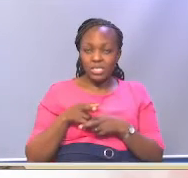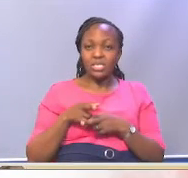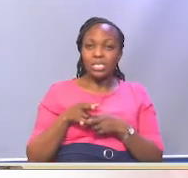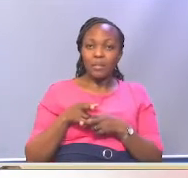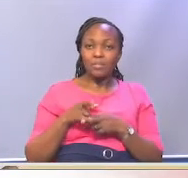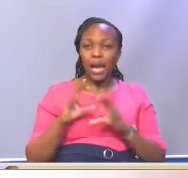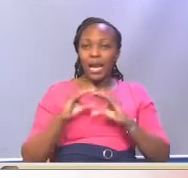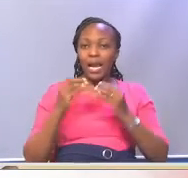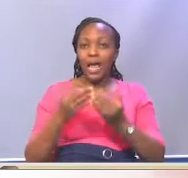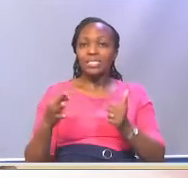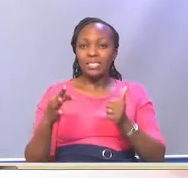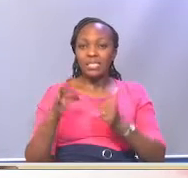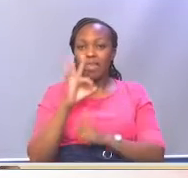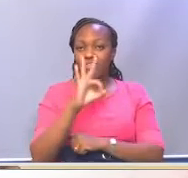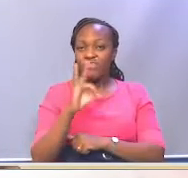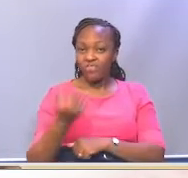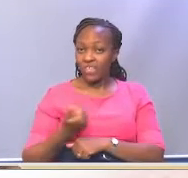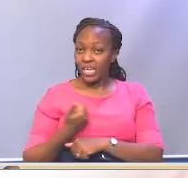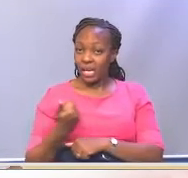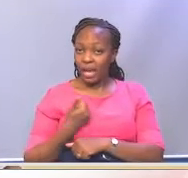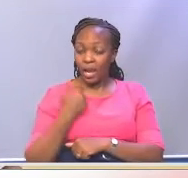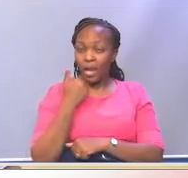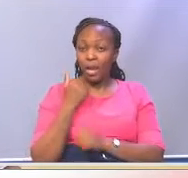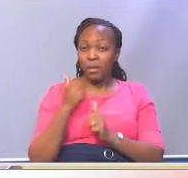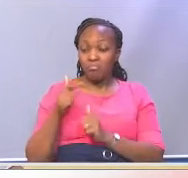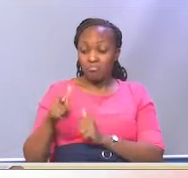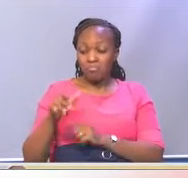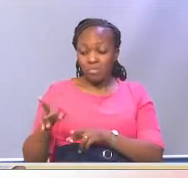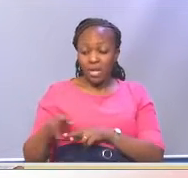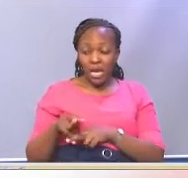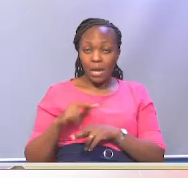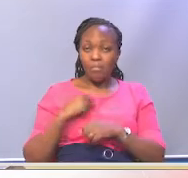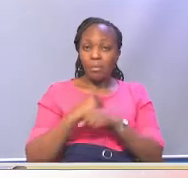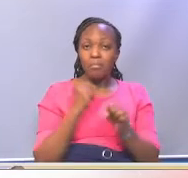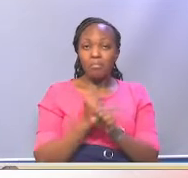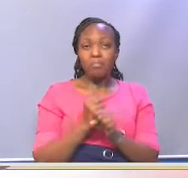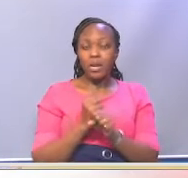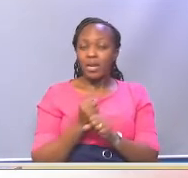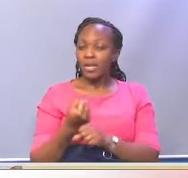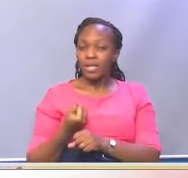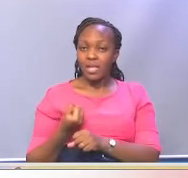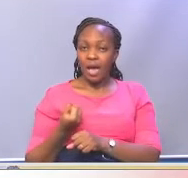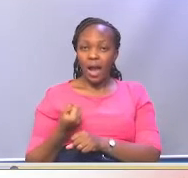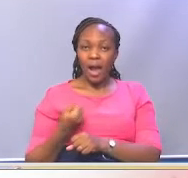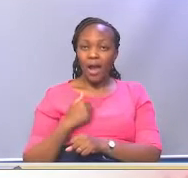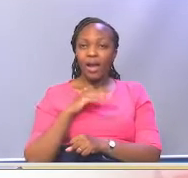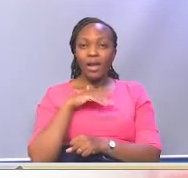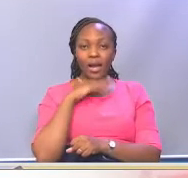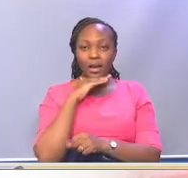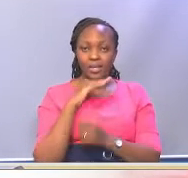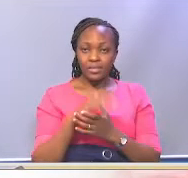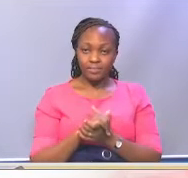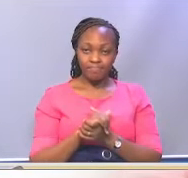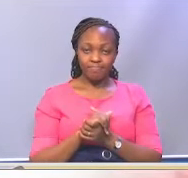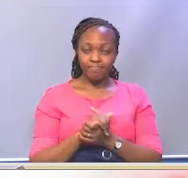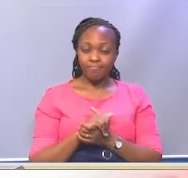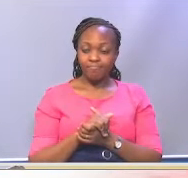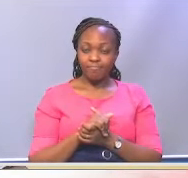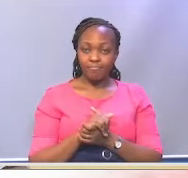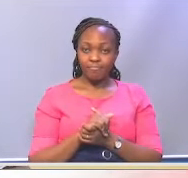consideration the circumstances under which the crime was committed. The age of the victim,